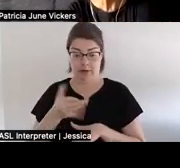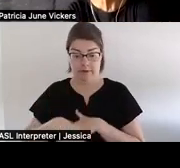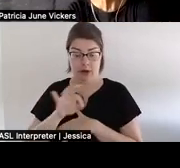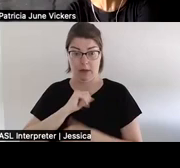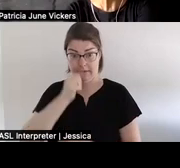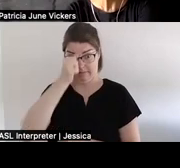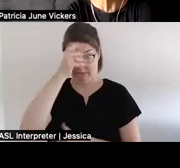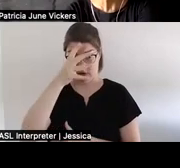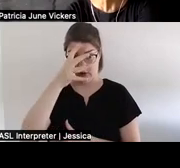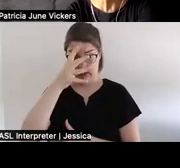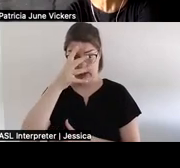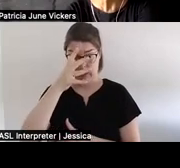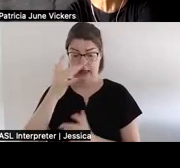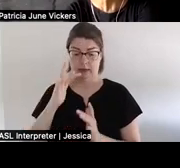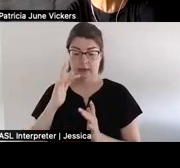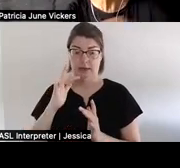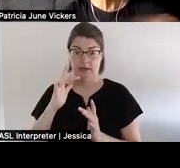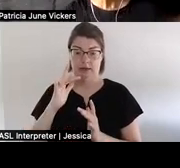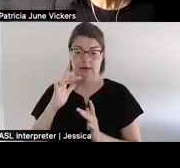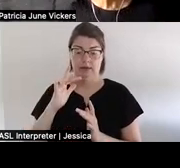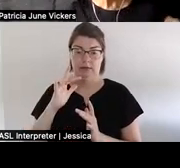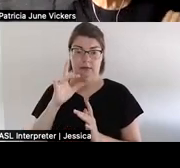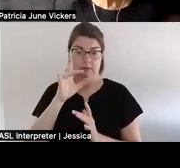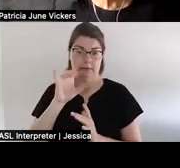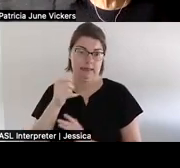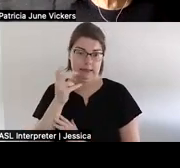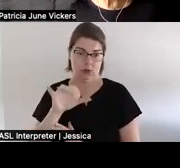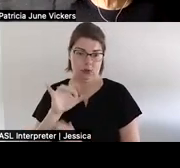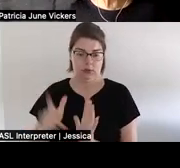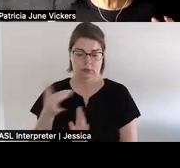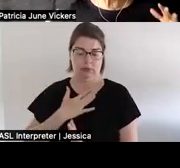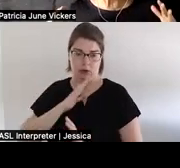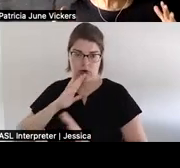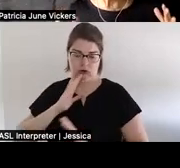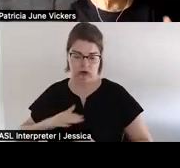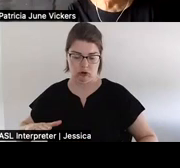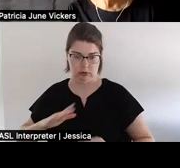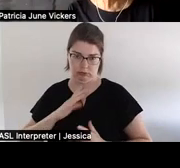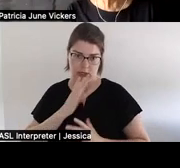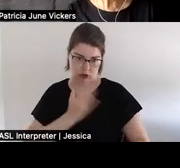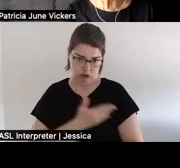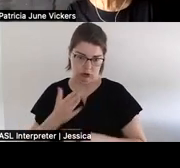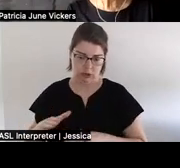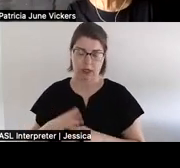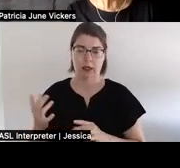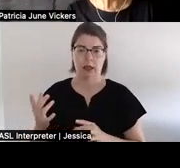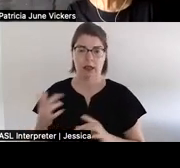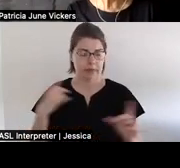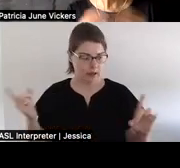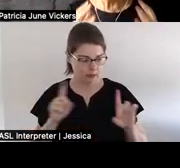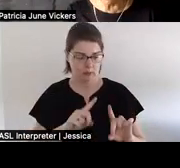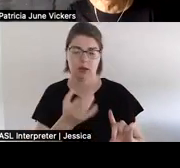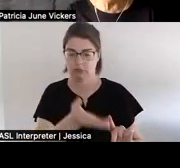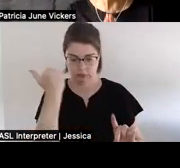father had sexually abused my daughters they came up on either side of me and they said you must come to the feast